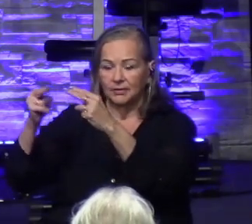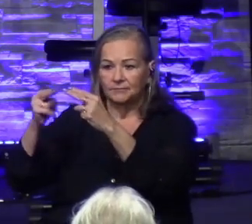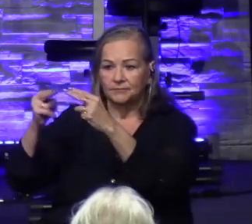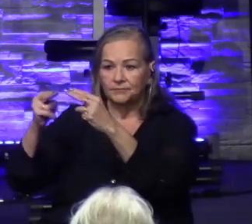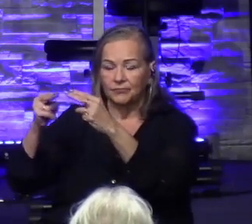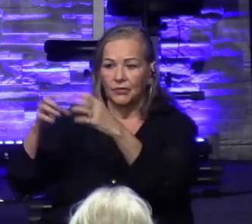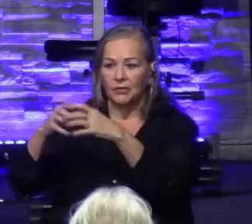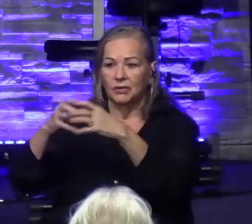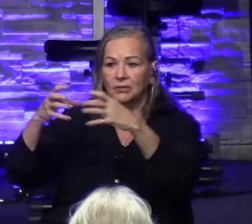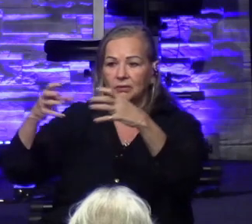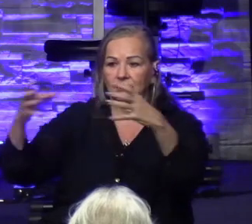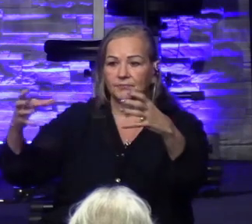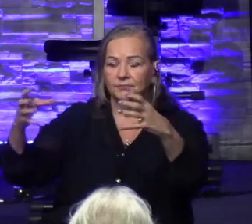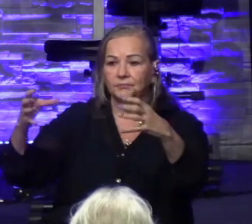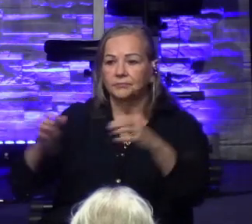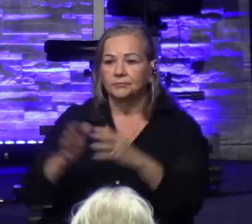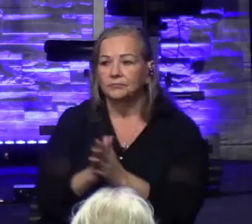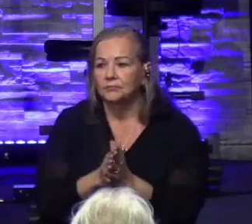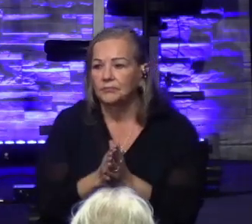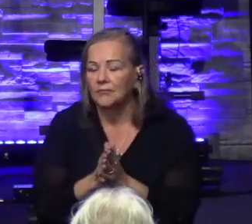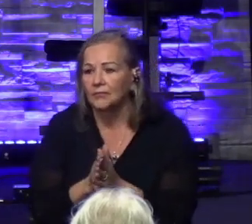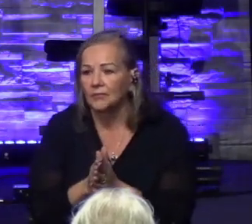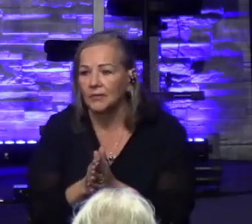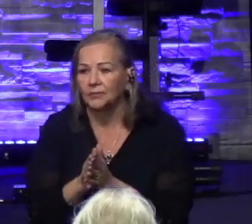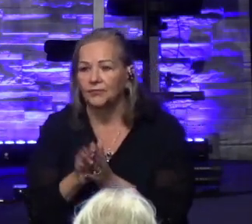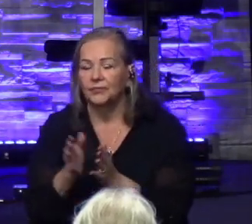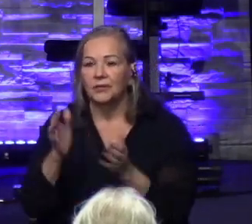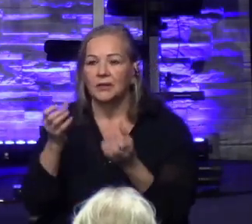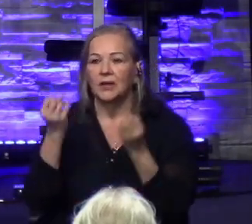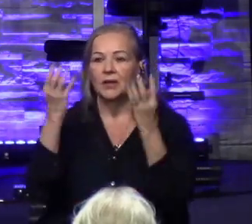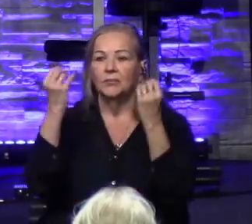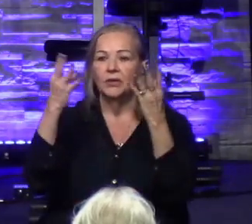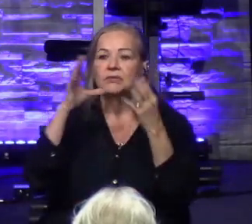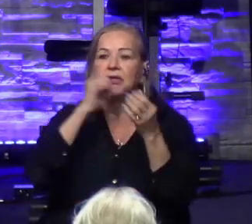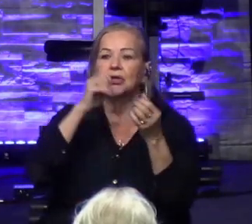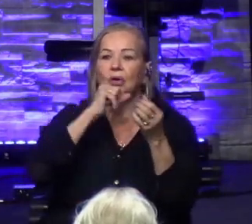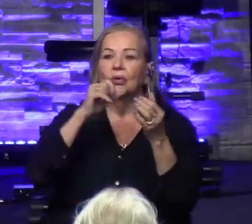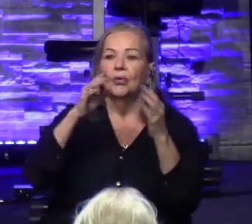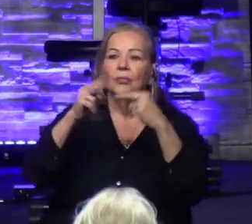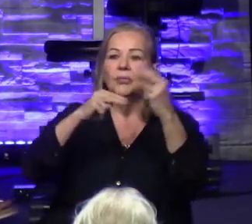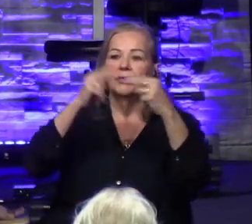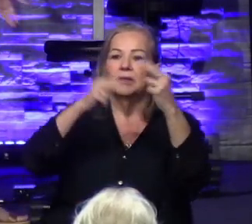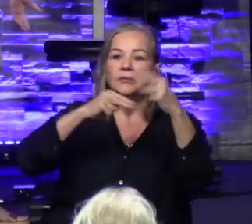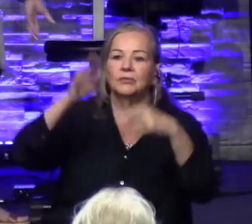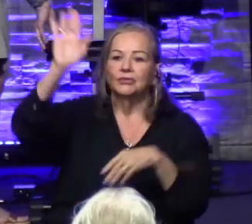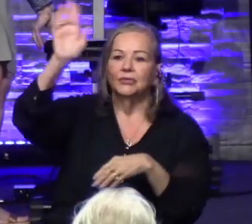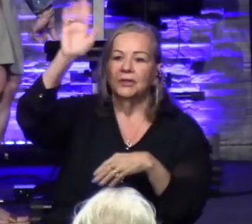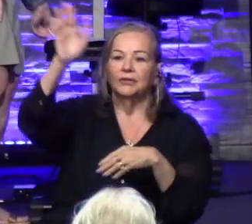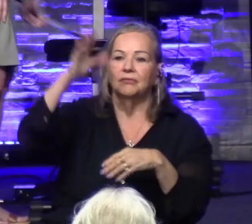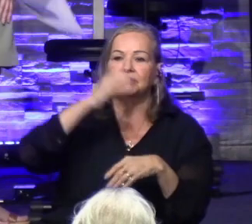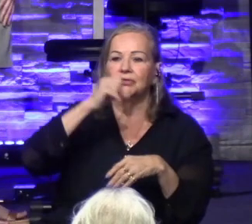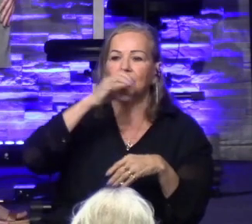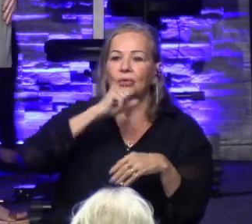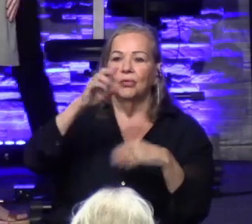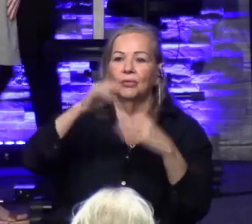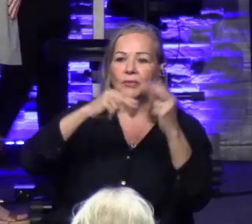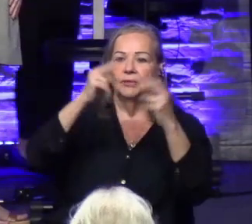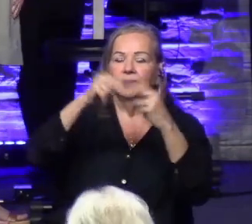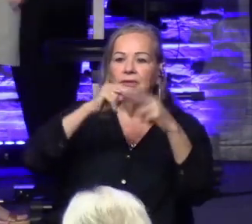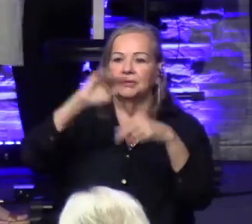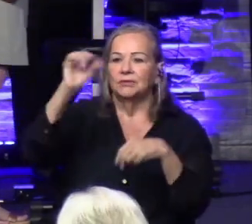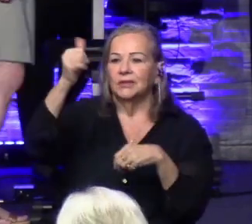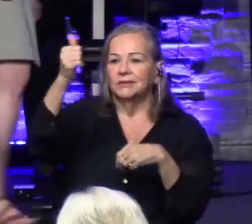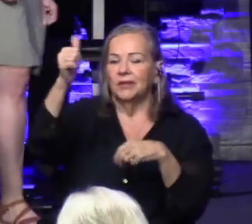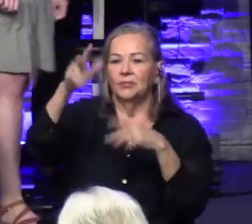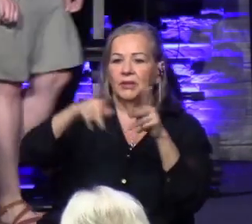how many of you in this room were at the old building? Raise your hands. Raise them high. Raise them high. Right? There was like 10 of us.